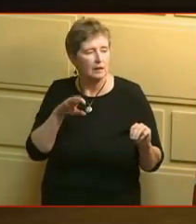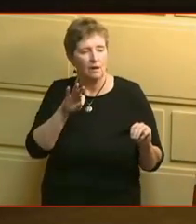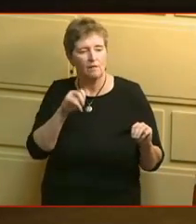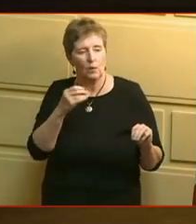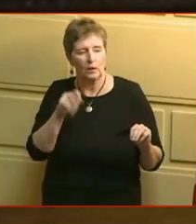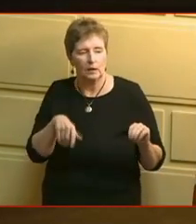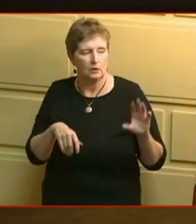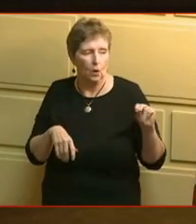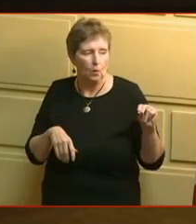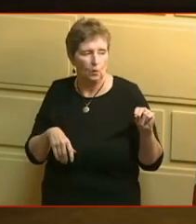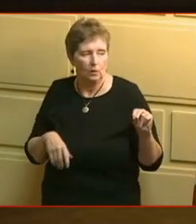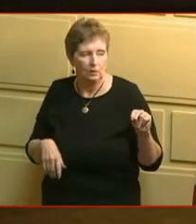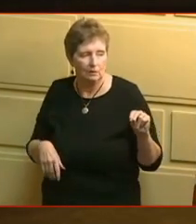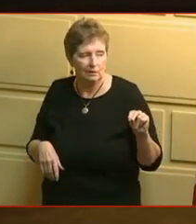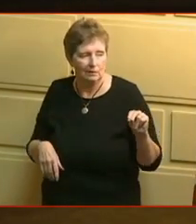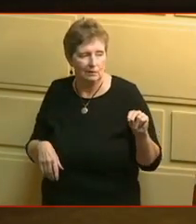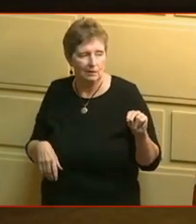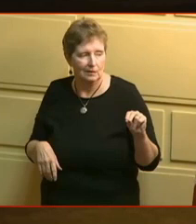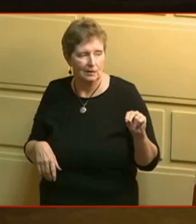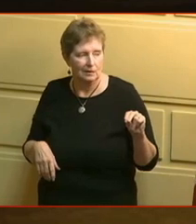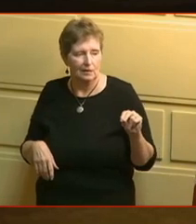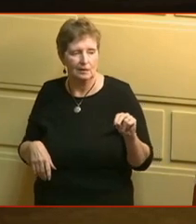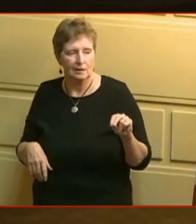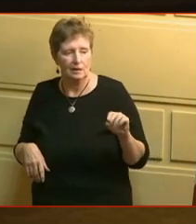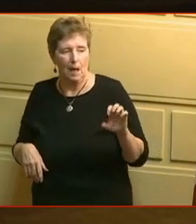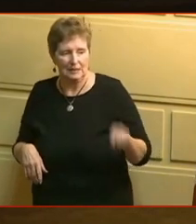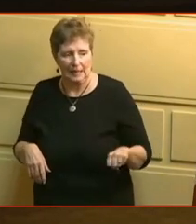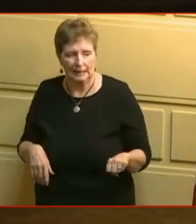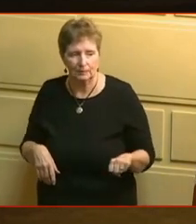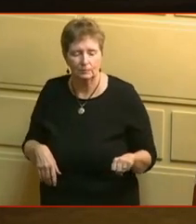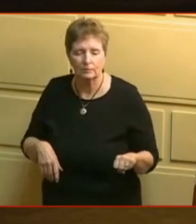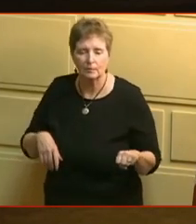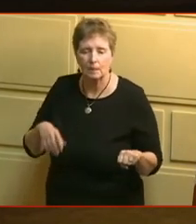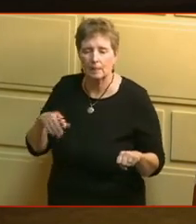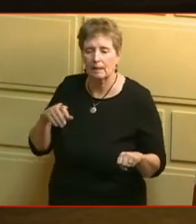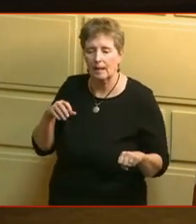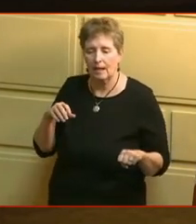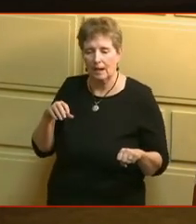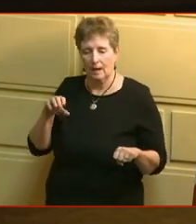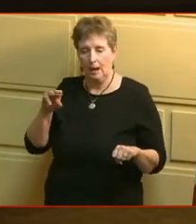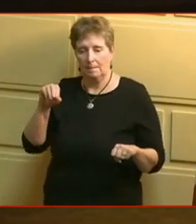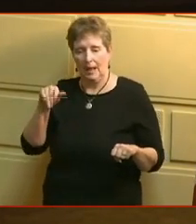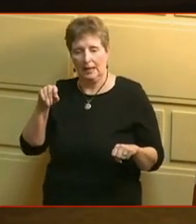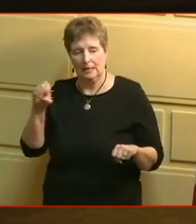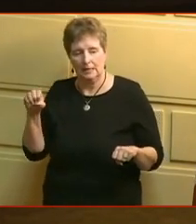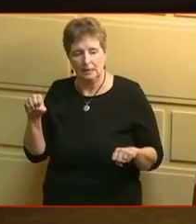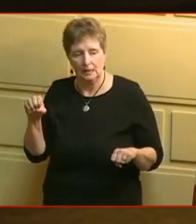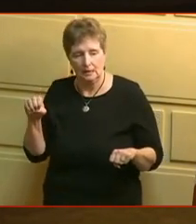abstain representative Hagen McEntee